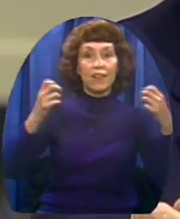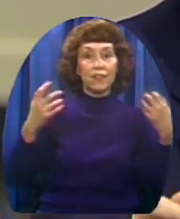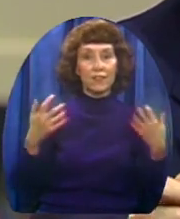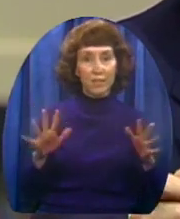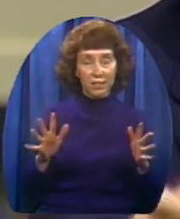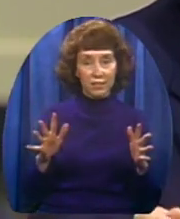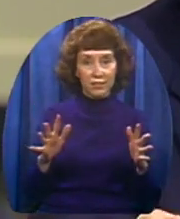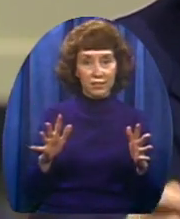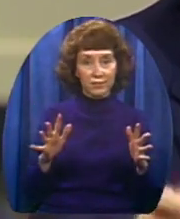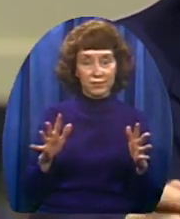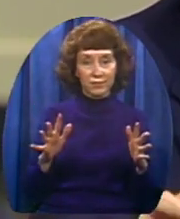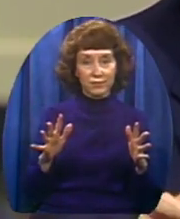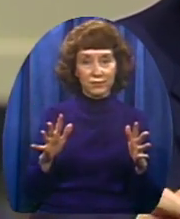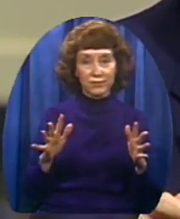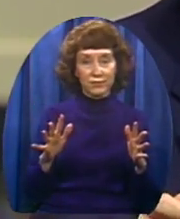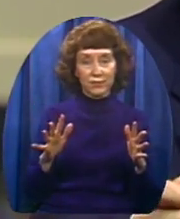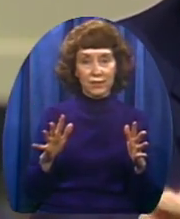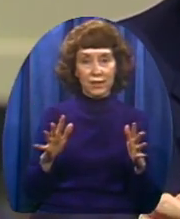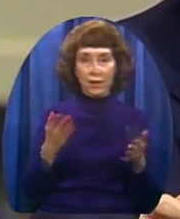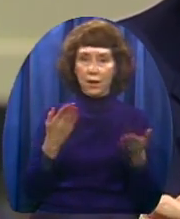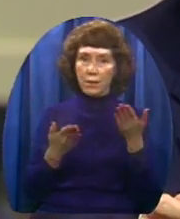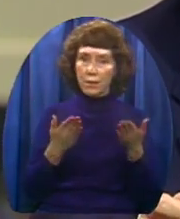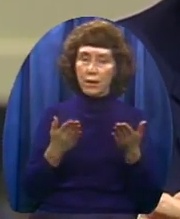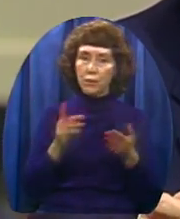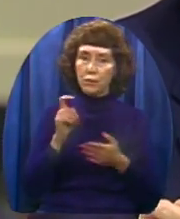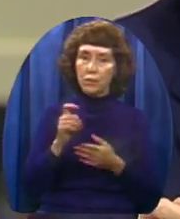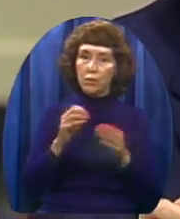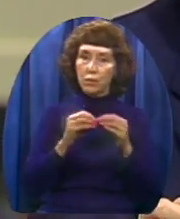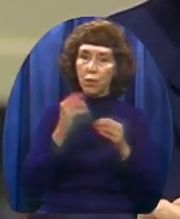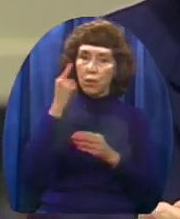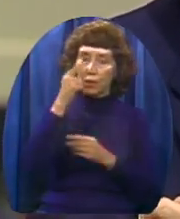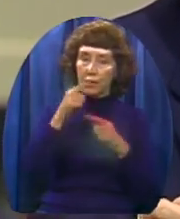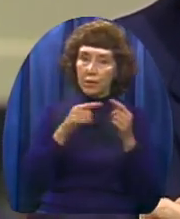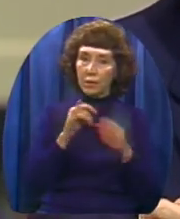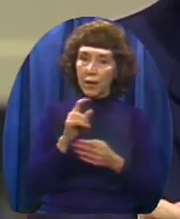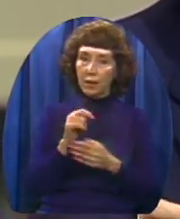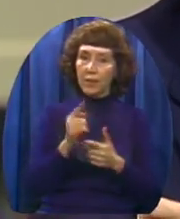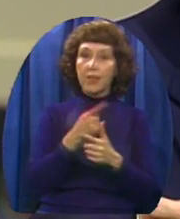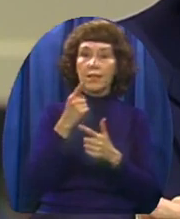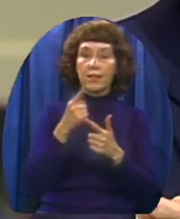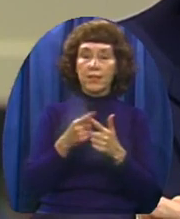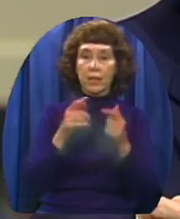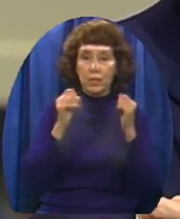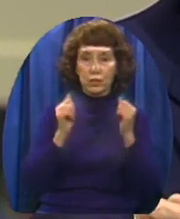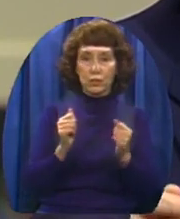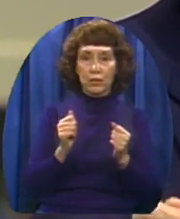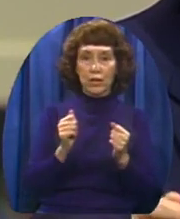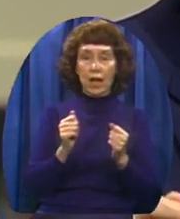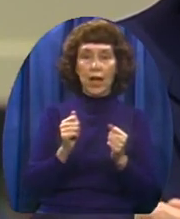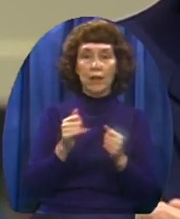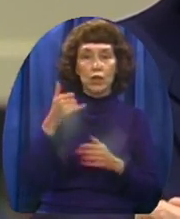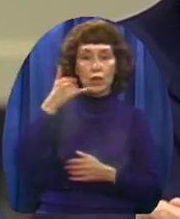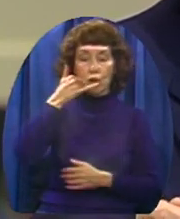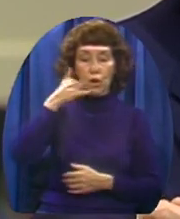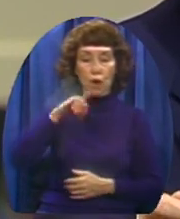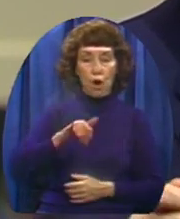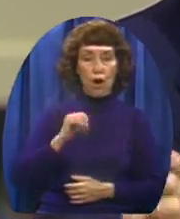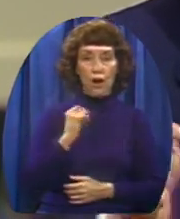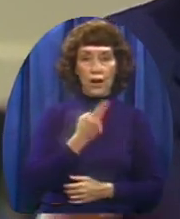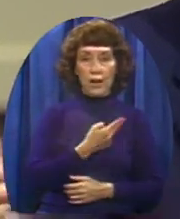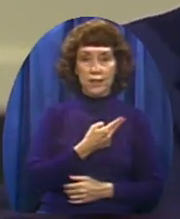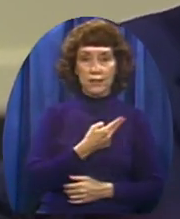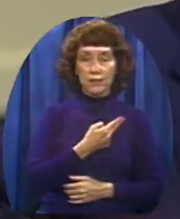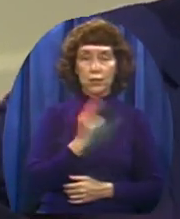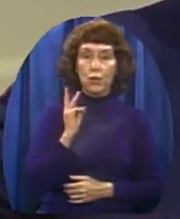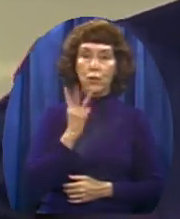down these aisles And our pastors will go with you to a prayer room And help you There by the television set If you'll write me of your decision for Christ today I'll